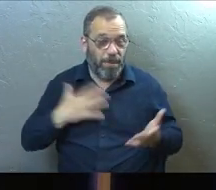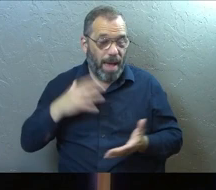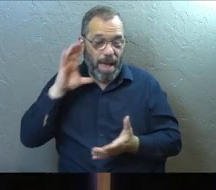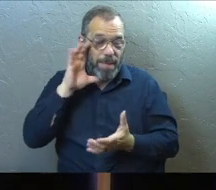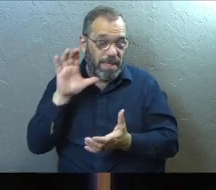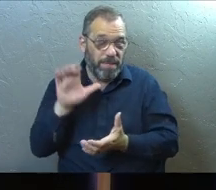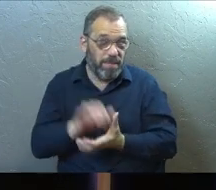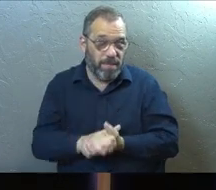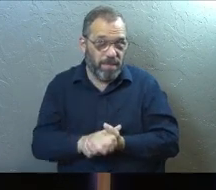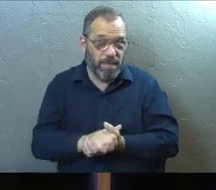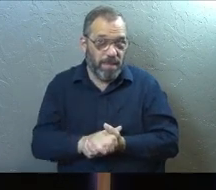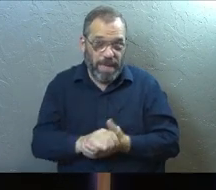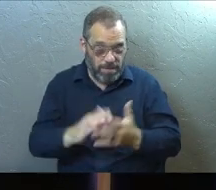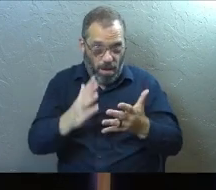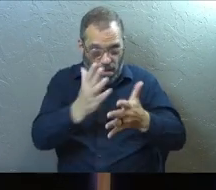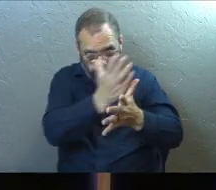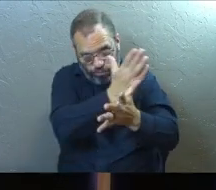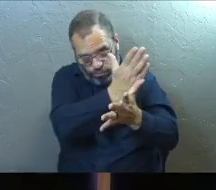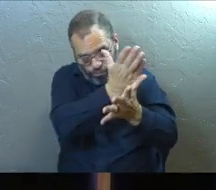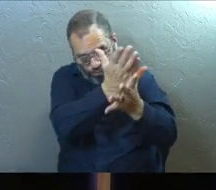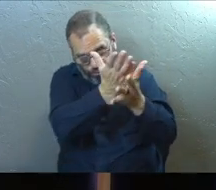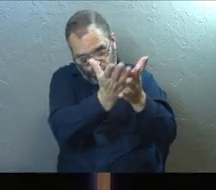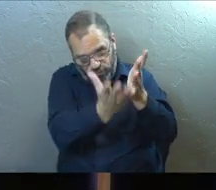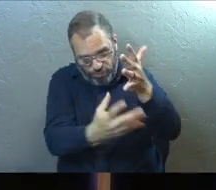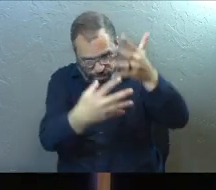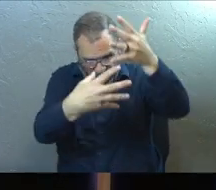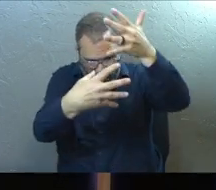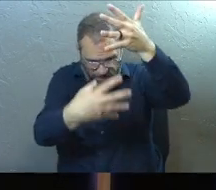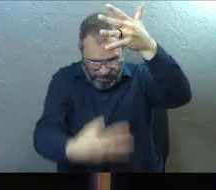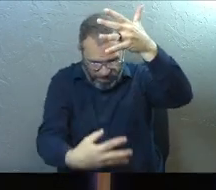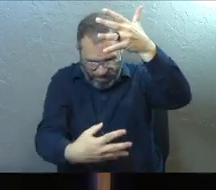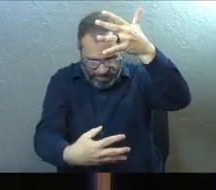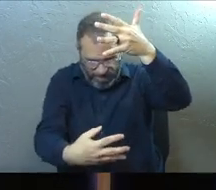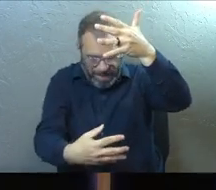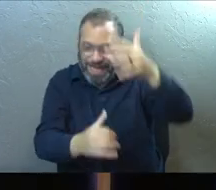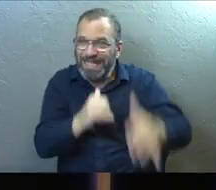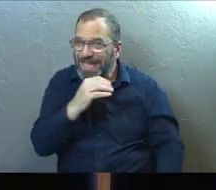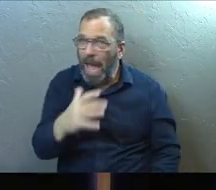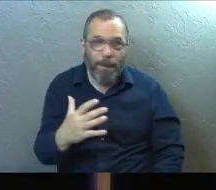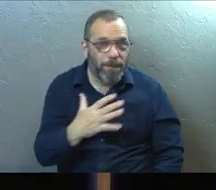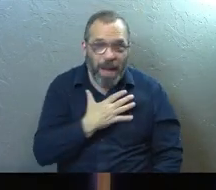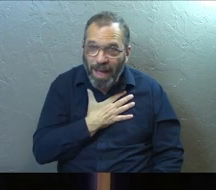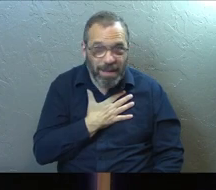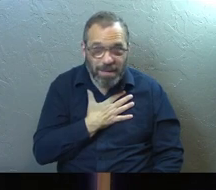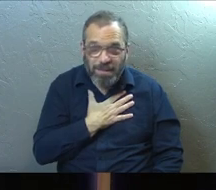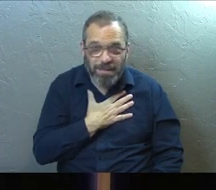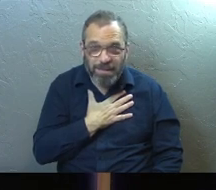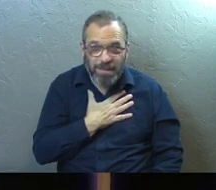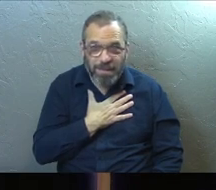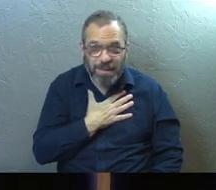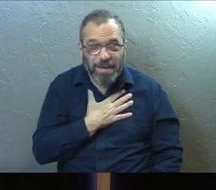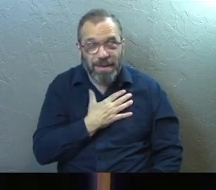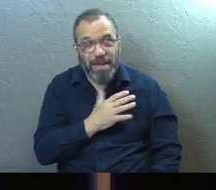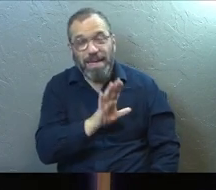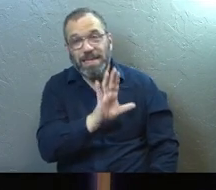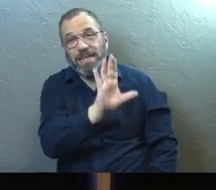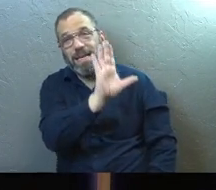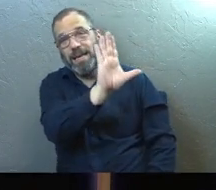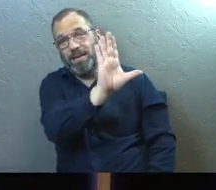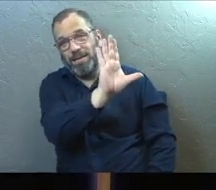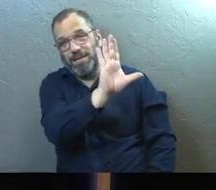my beliefs. It's all of it. All of that is not my, it's his.